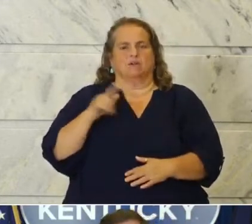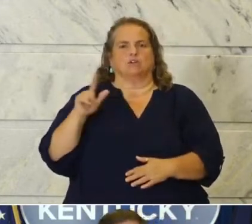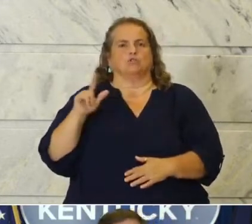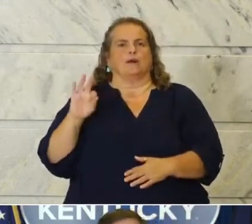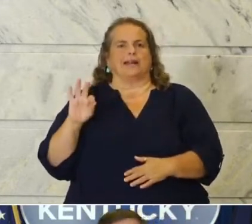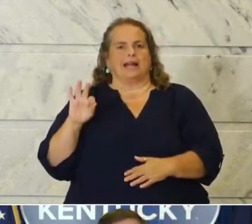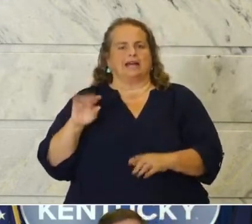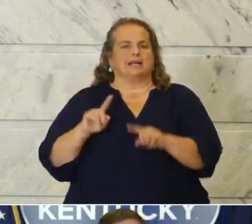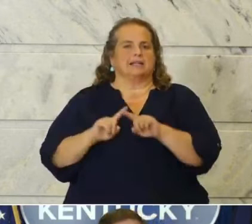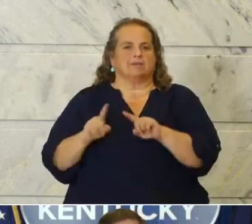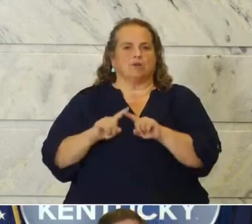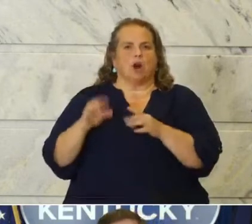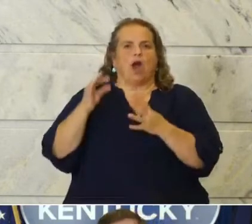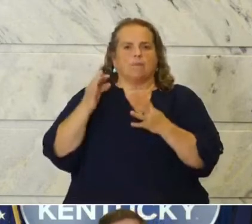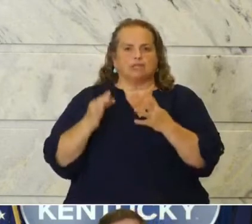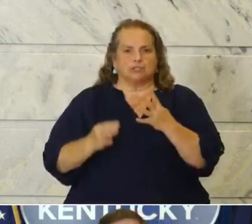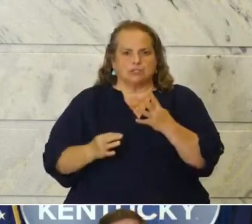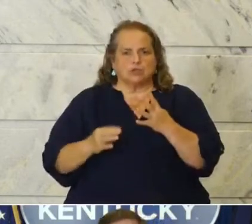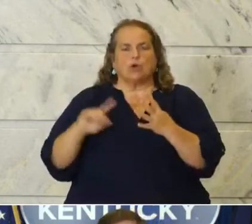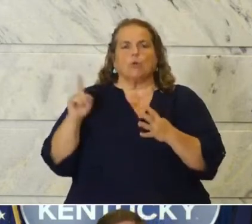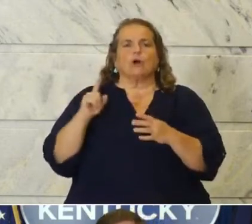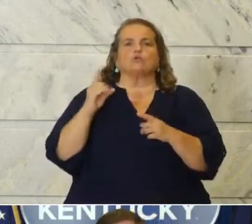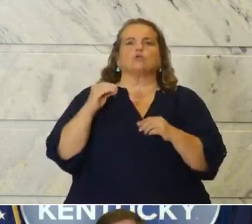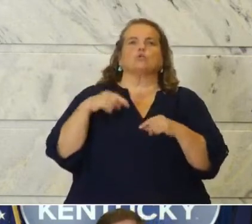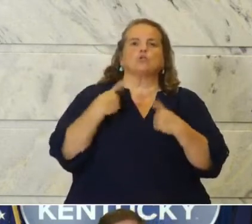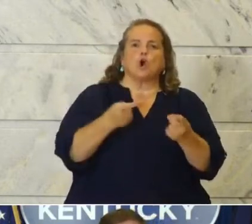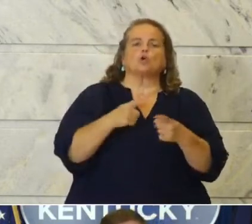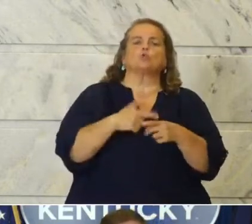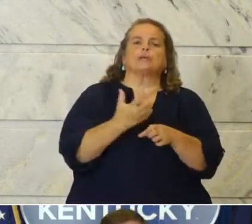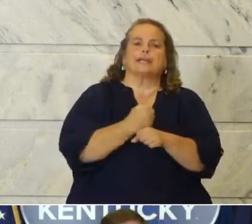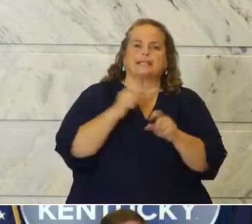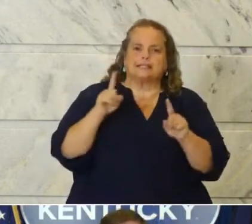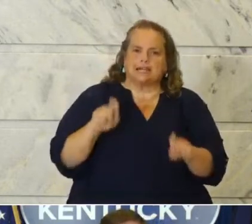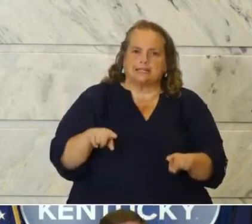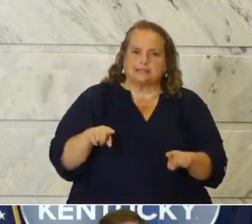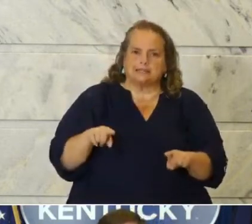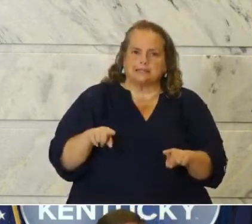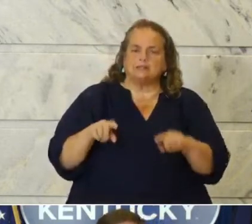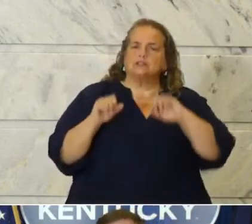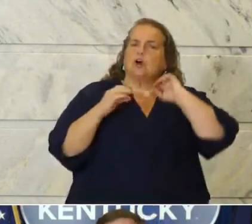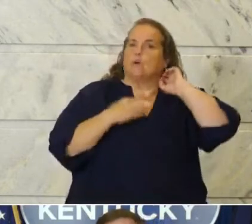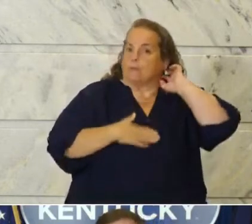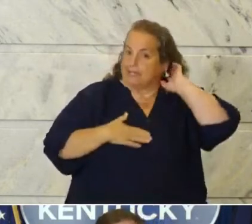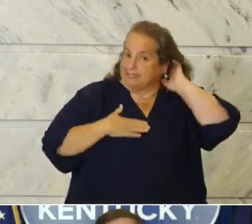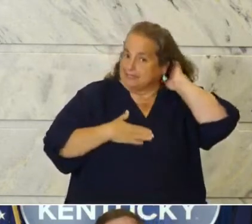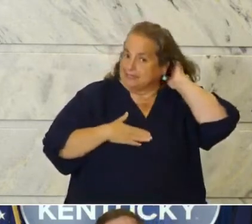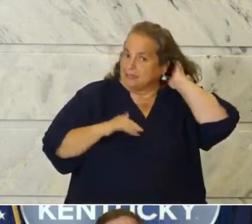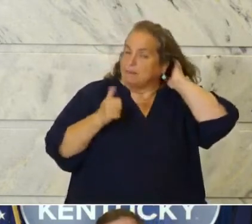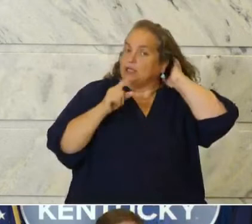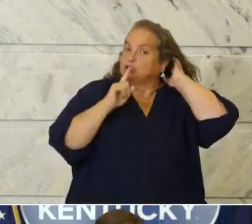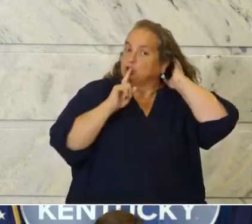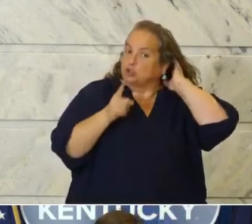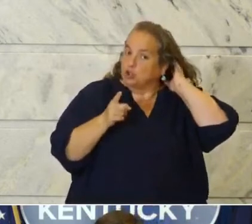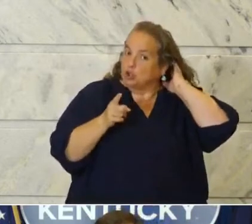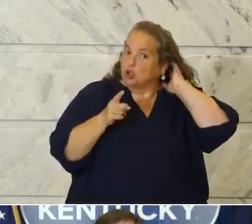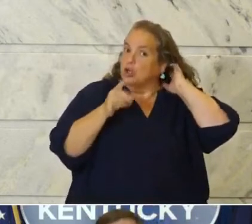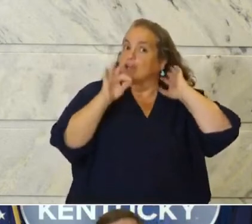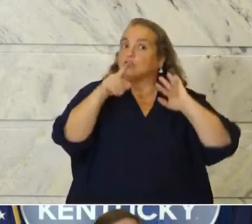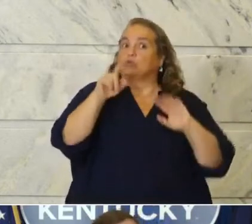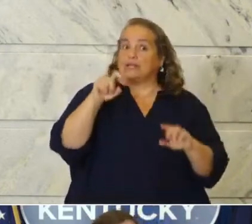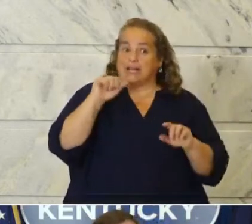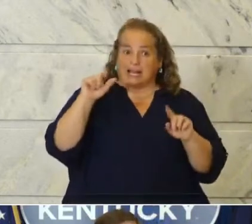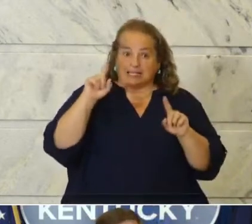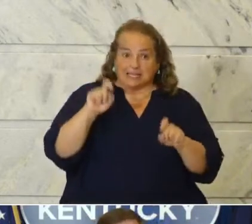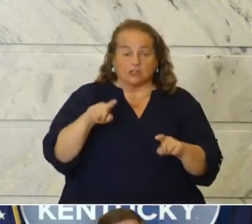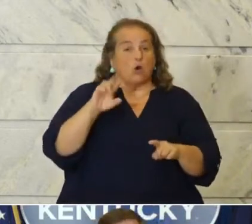different options on where to go to get a test. So please make sure if you need a